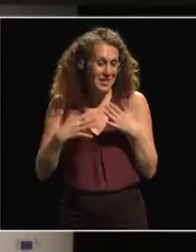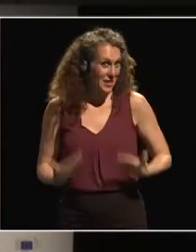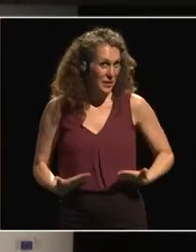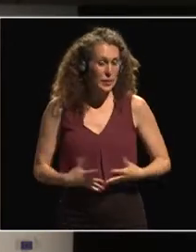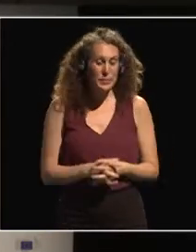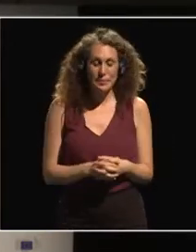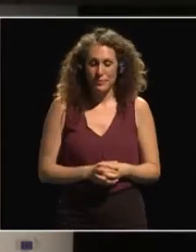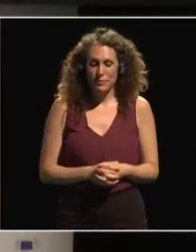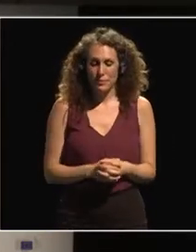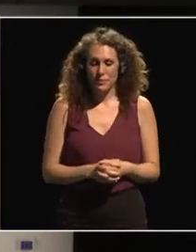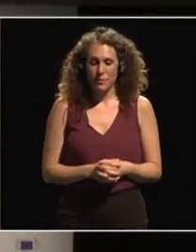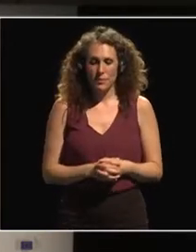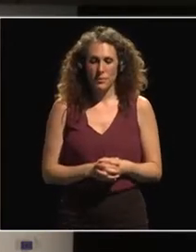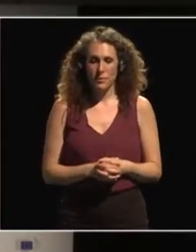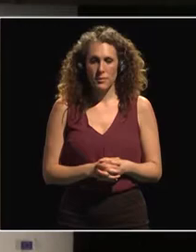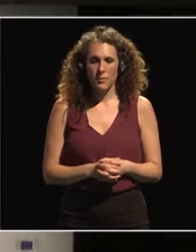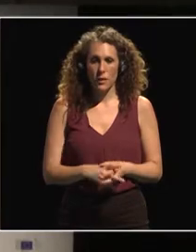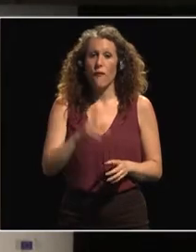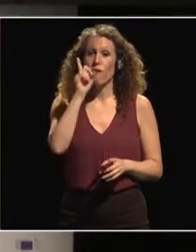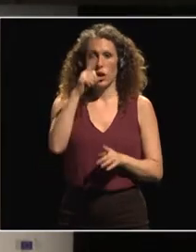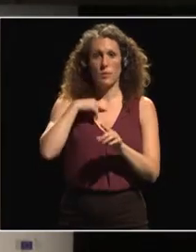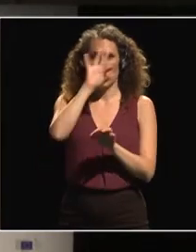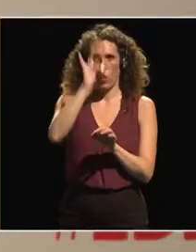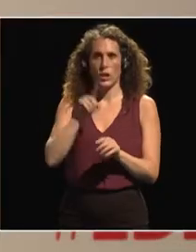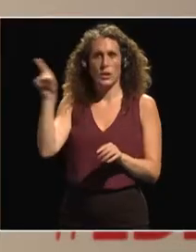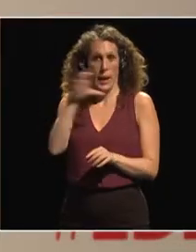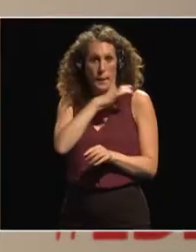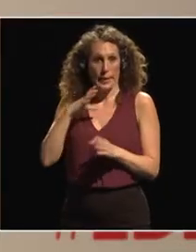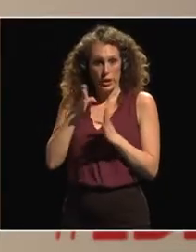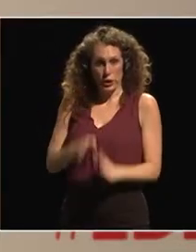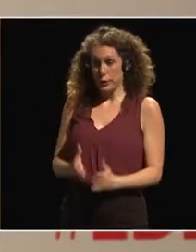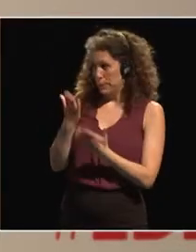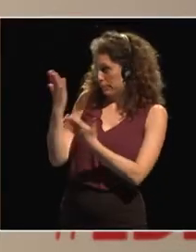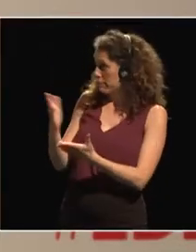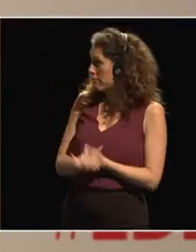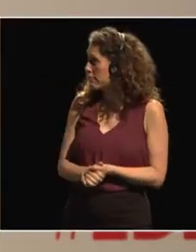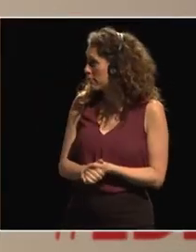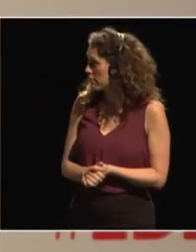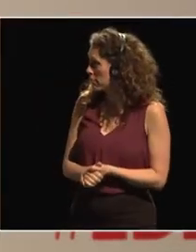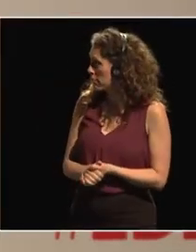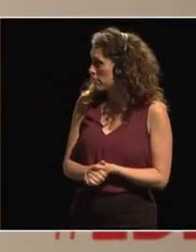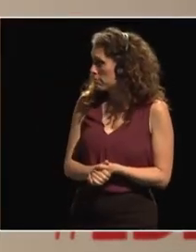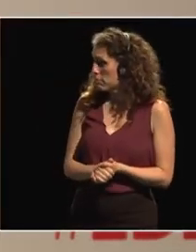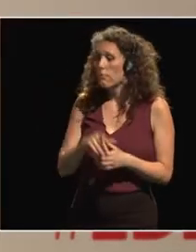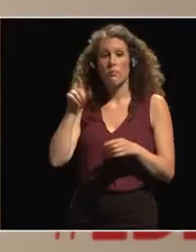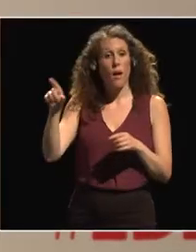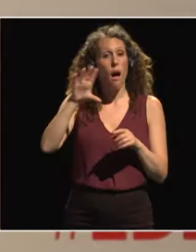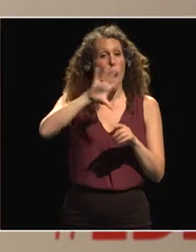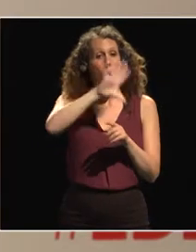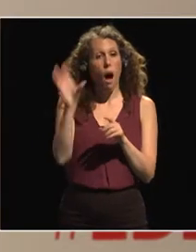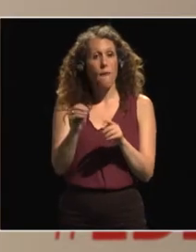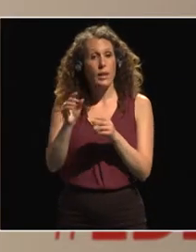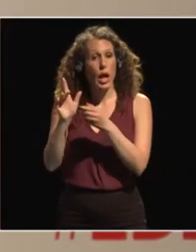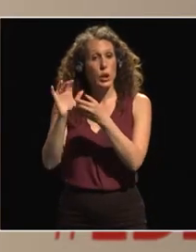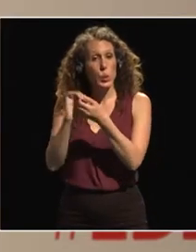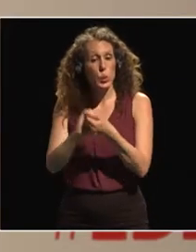And if I may, Commissioner, I will start with you. In the experience of the African Union, what, in your